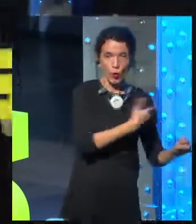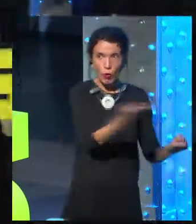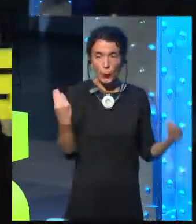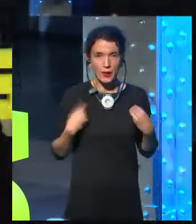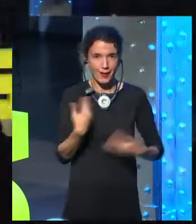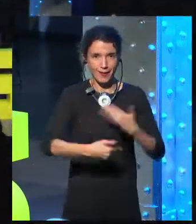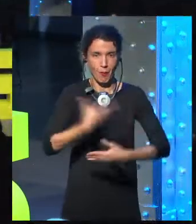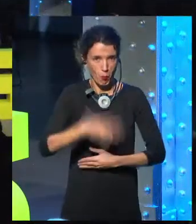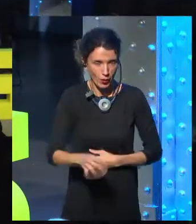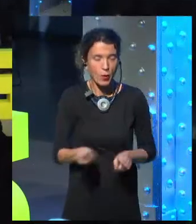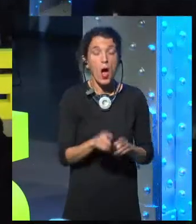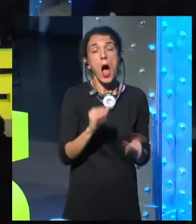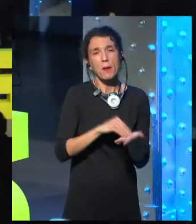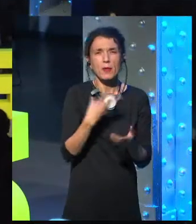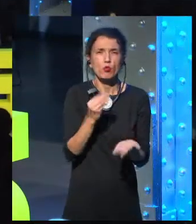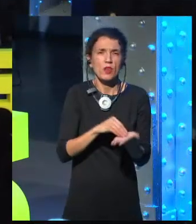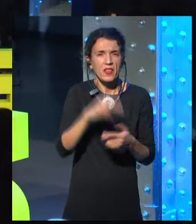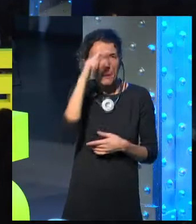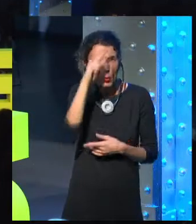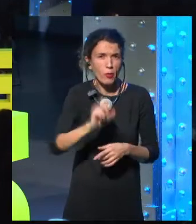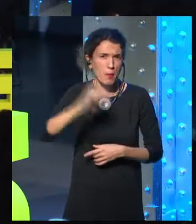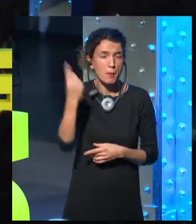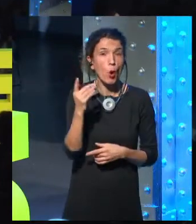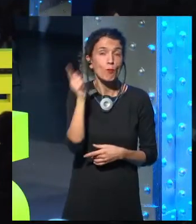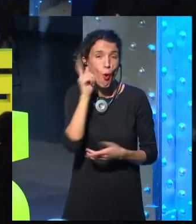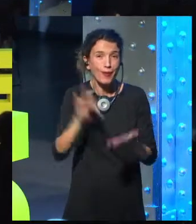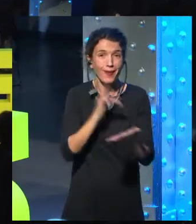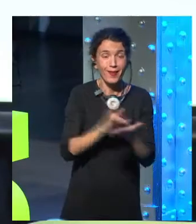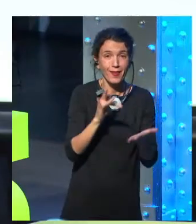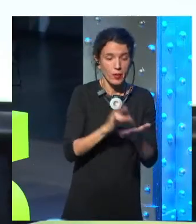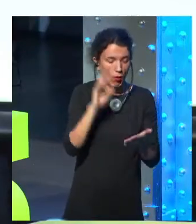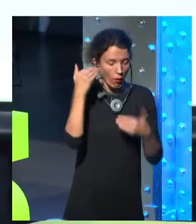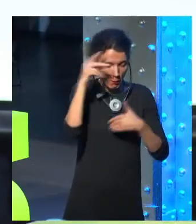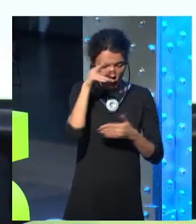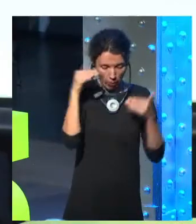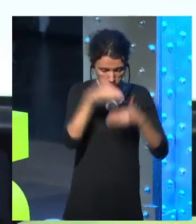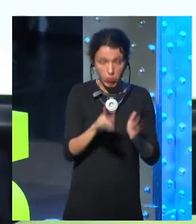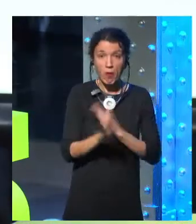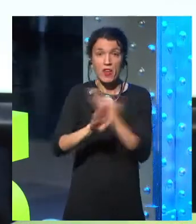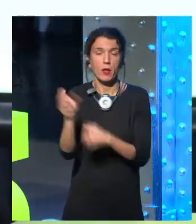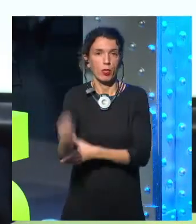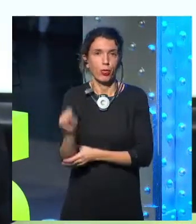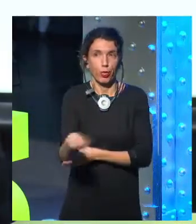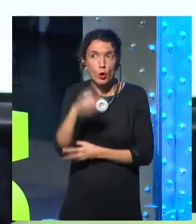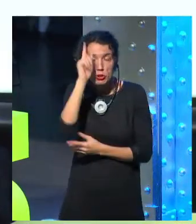And the way that the book is made is that it's calm. All of the complexity is folded into itself, and there's a spine. It's portable.